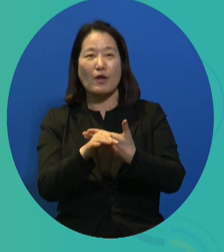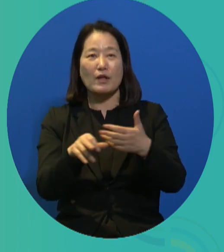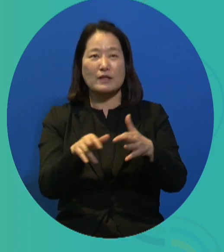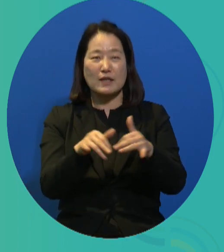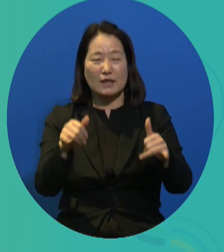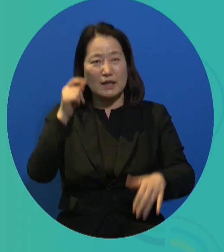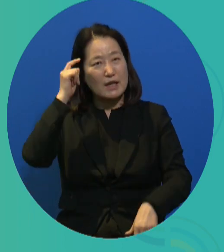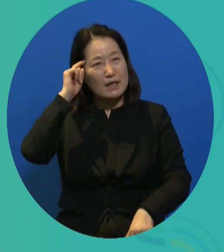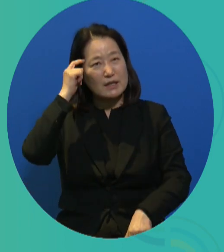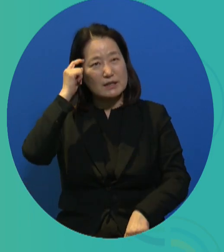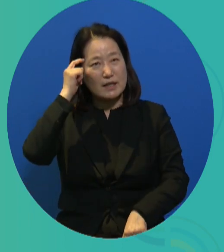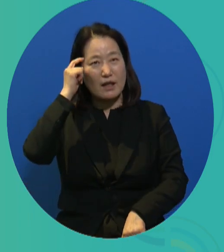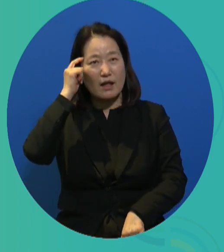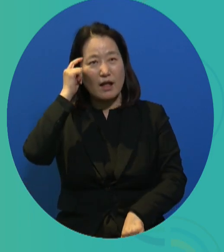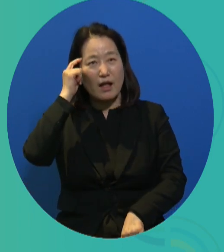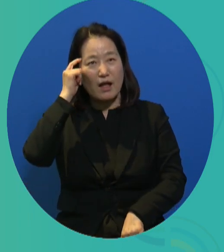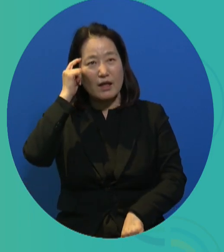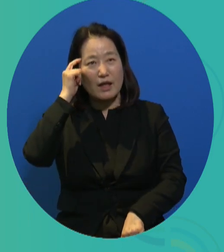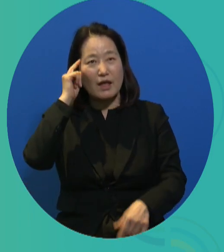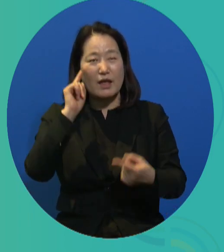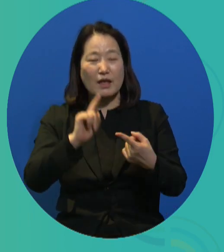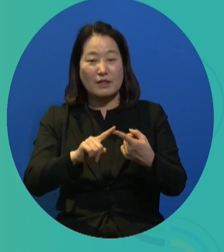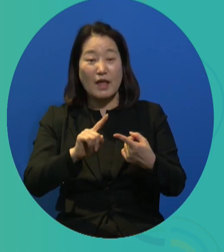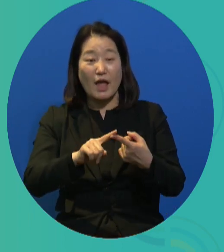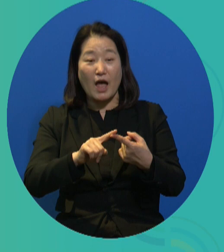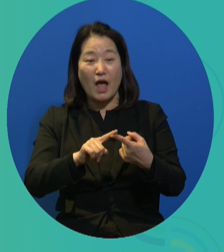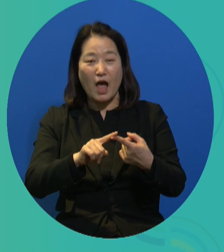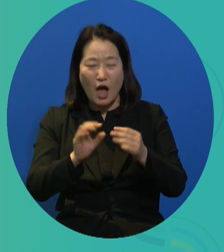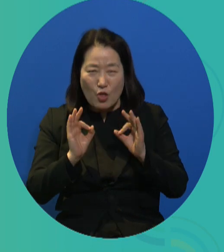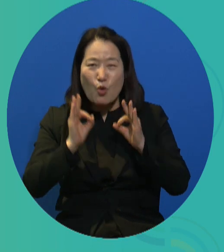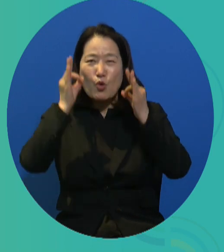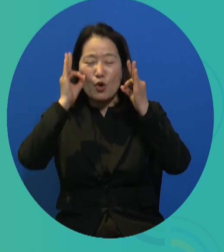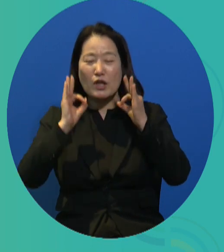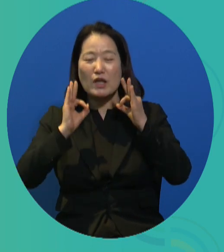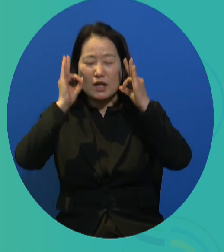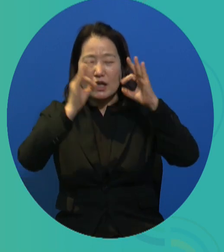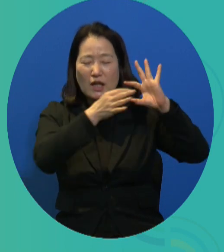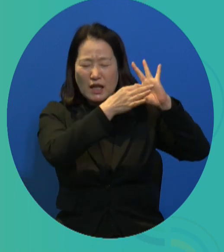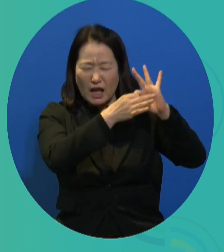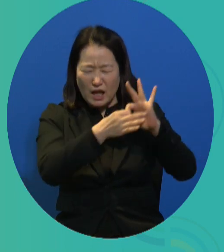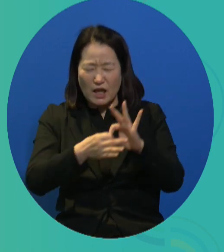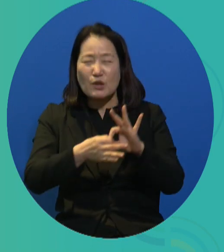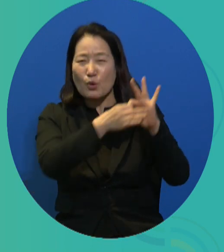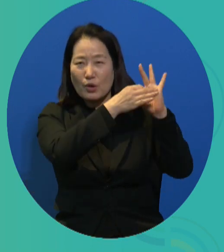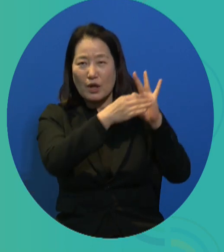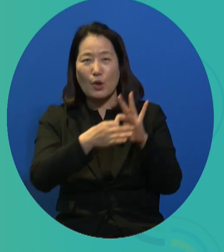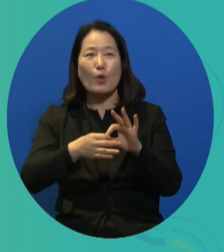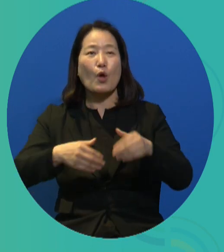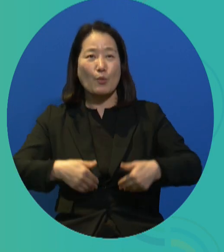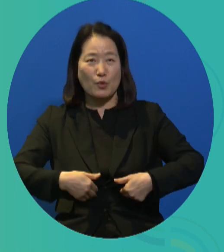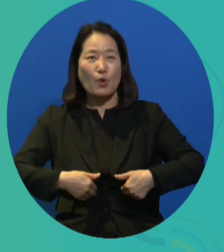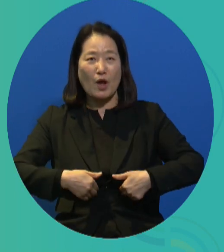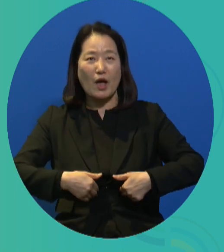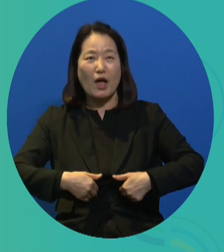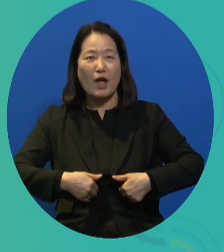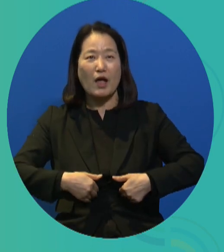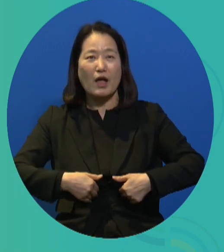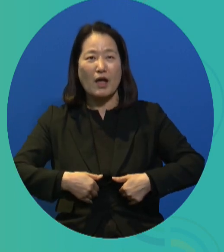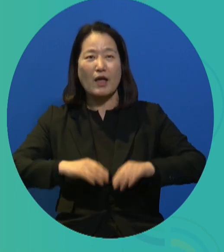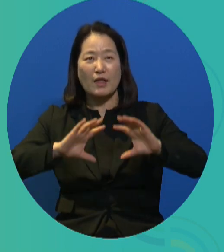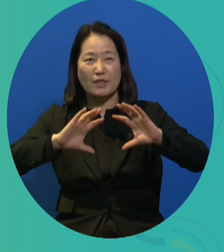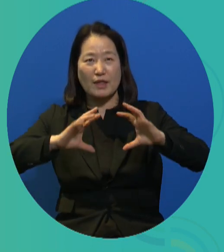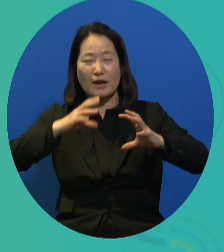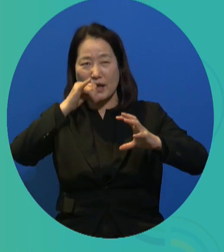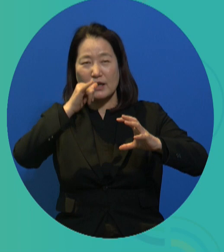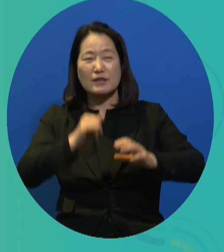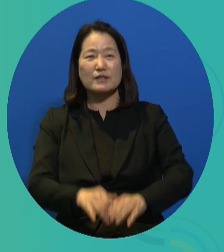here in Korea, we still need more consistent efforts made to raise awareness for